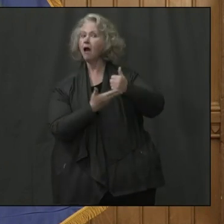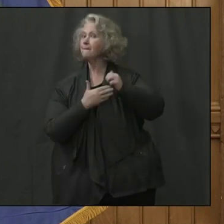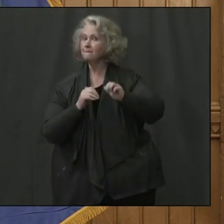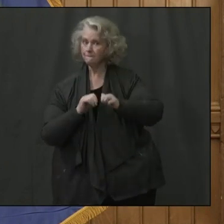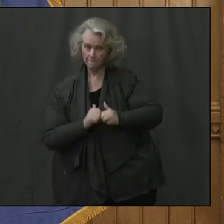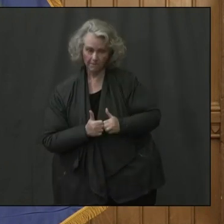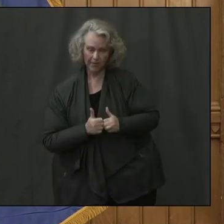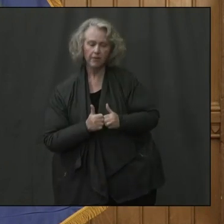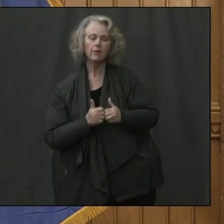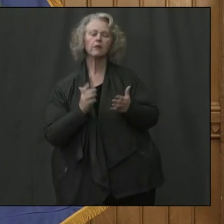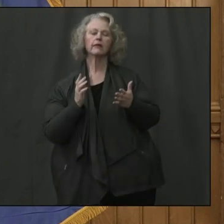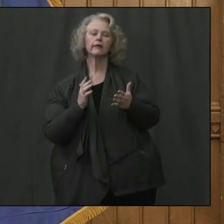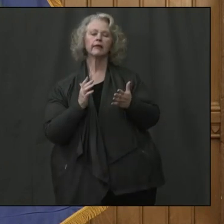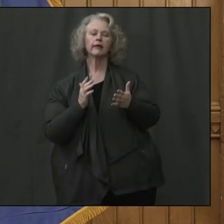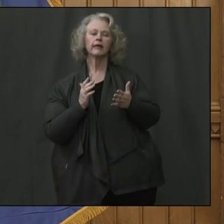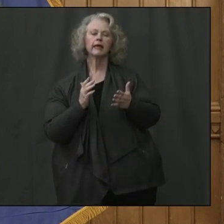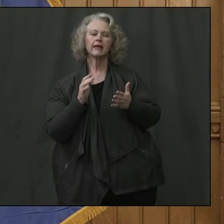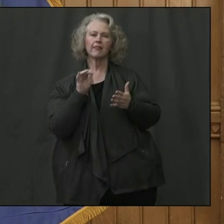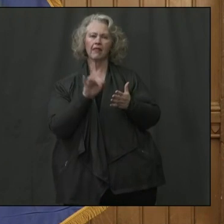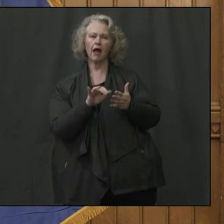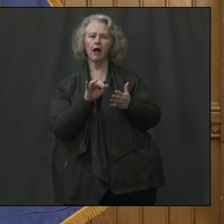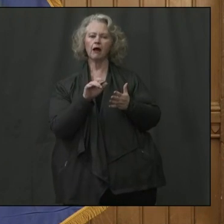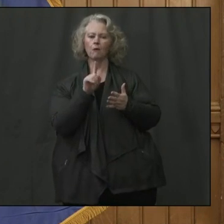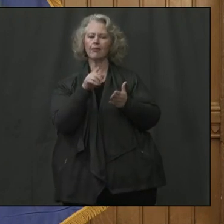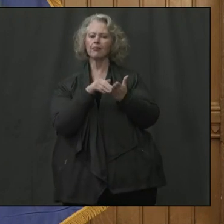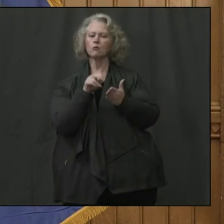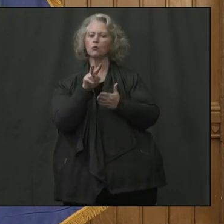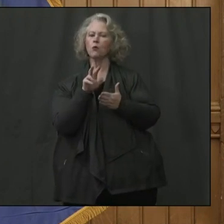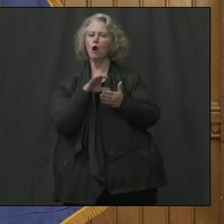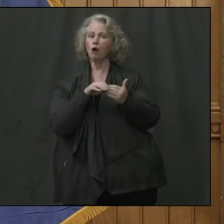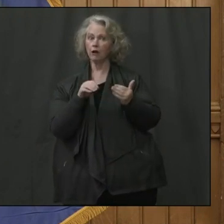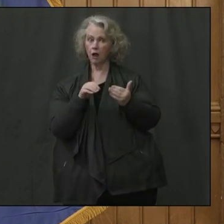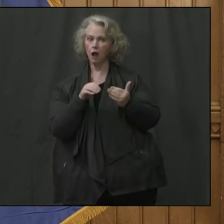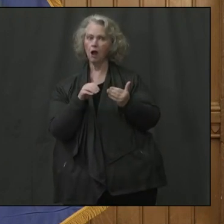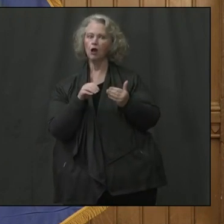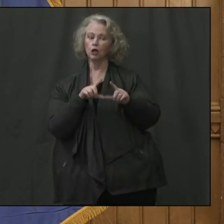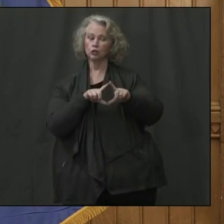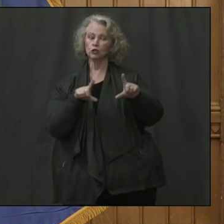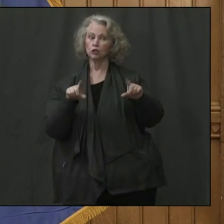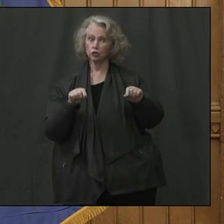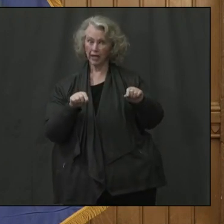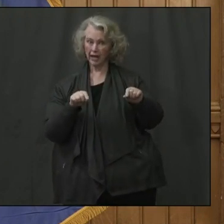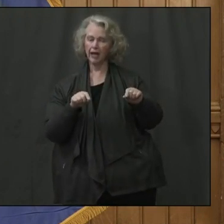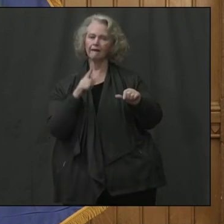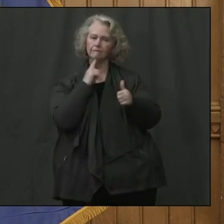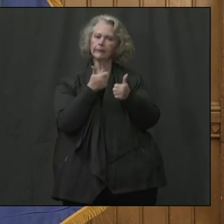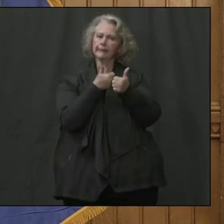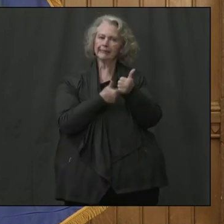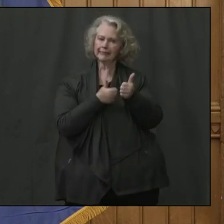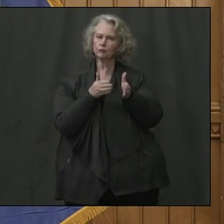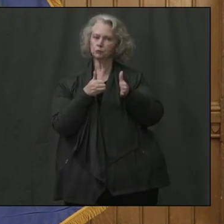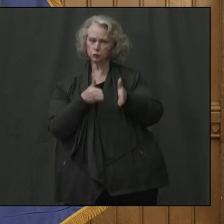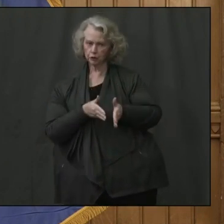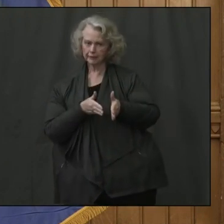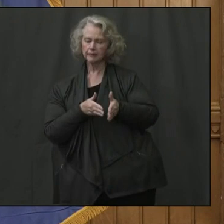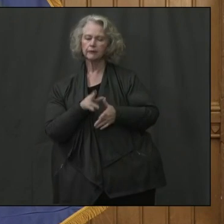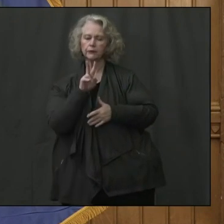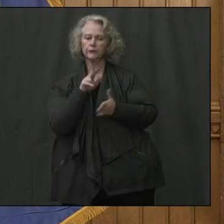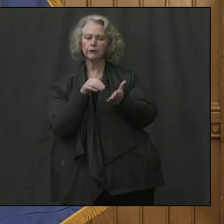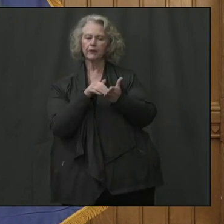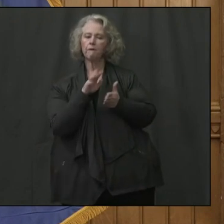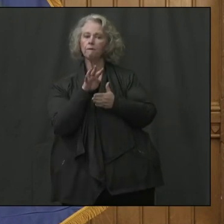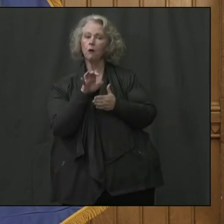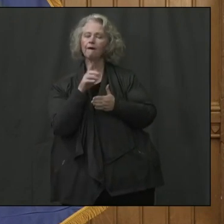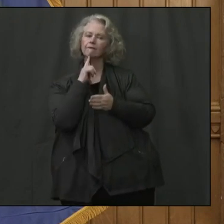out the $1,200 checks. That's $1,200 per person, $2,400 for a